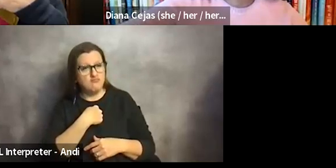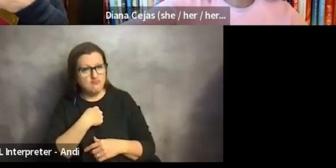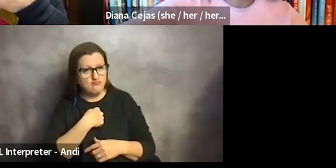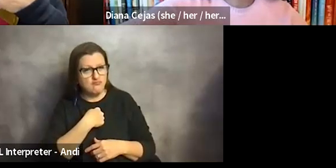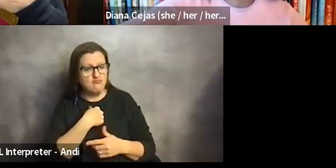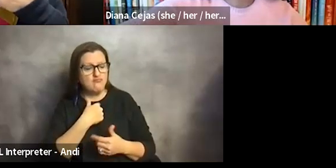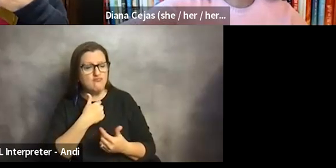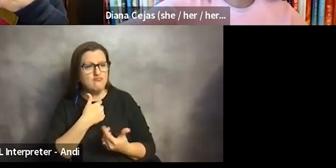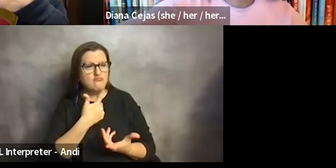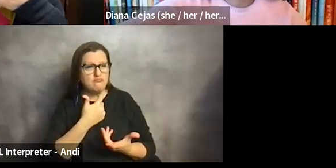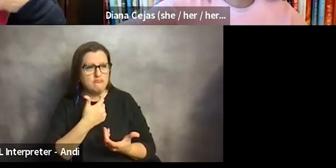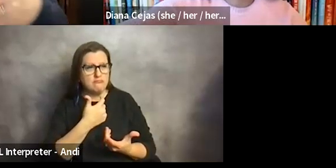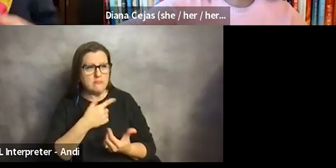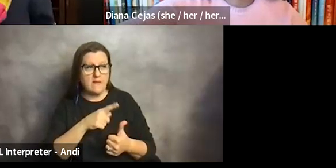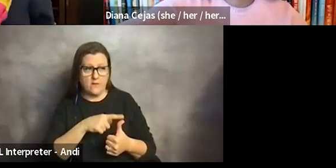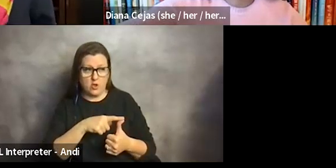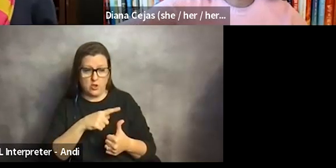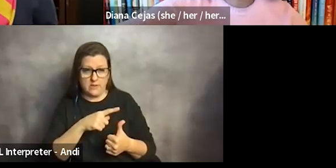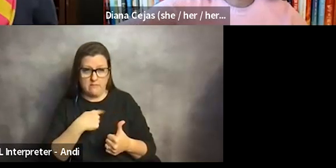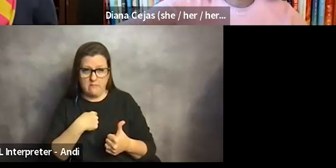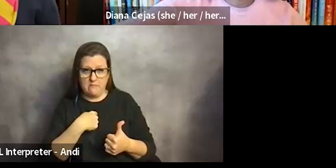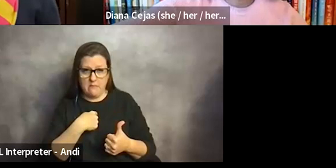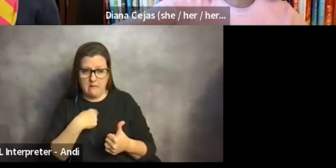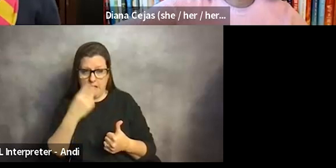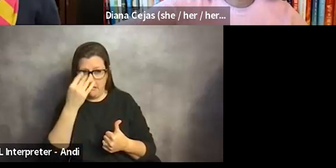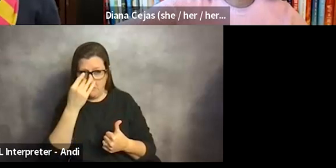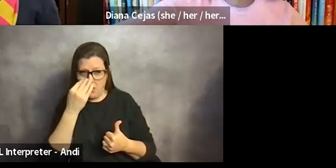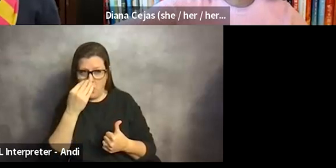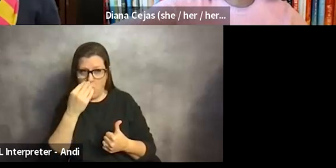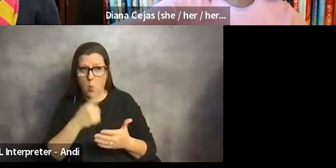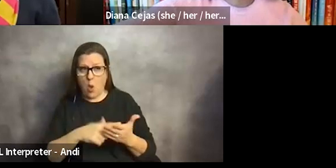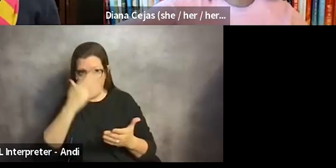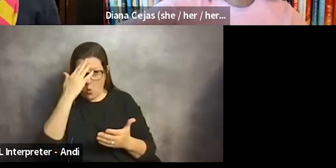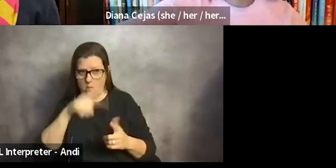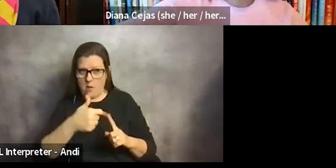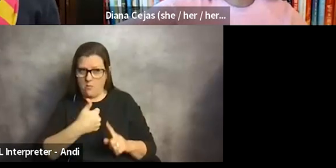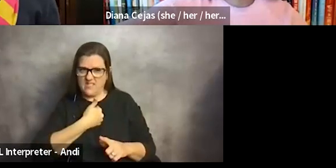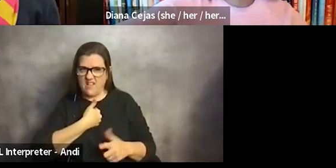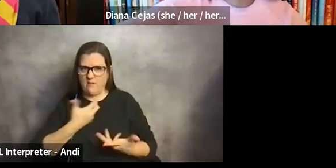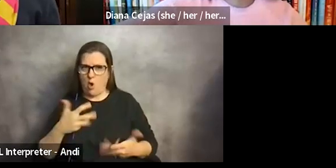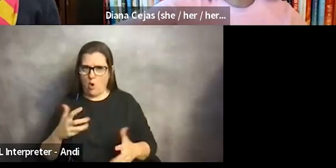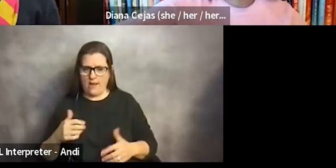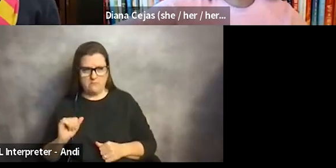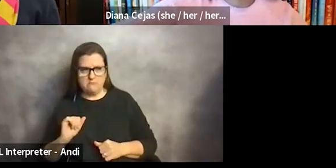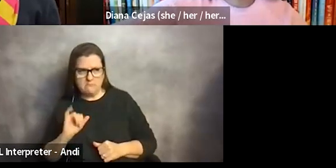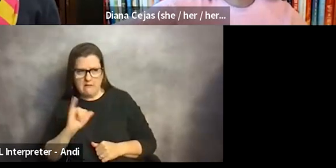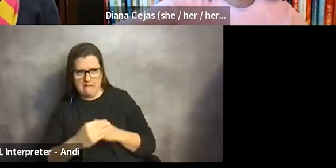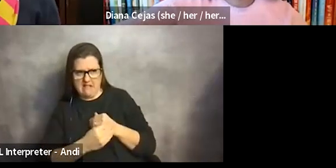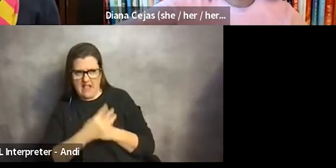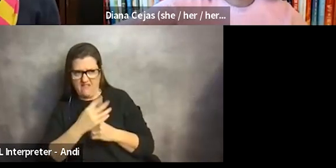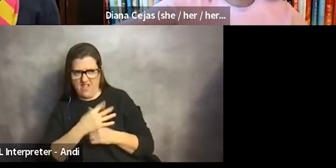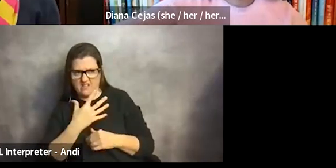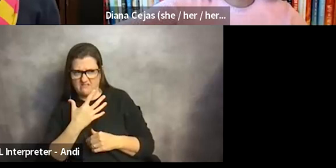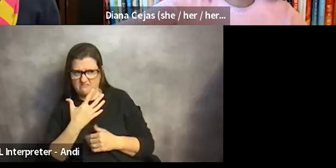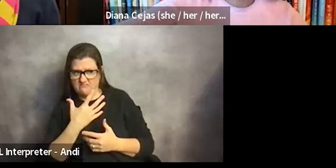starting with one, um, based on what I know about myself, um, is this advice or information